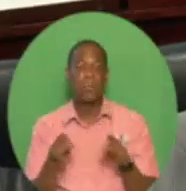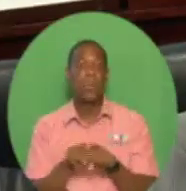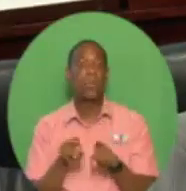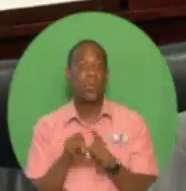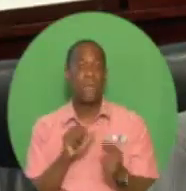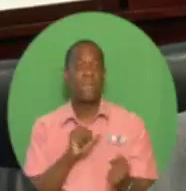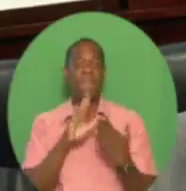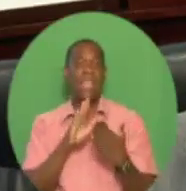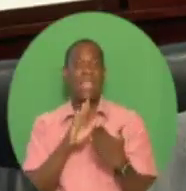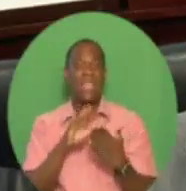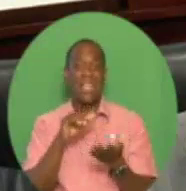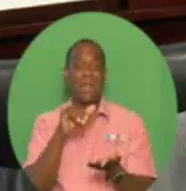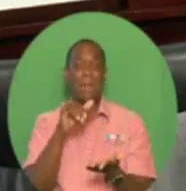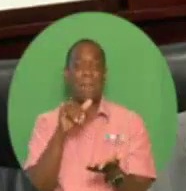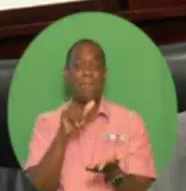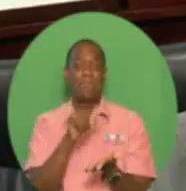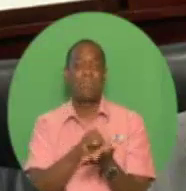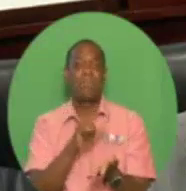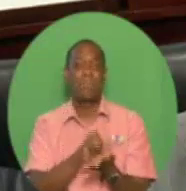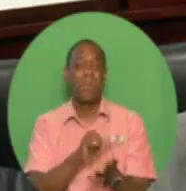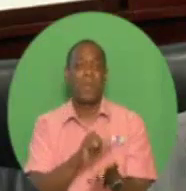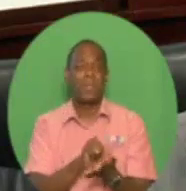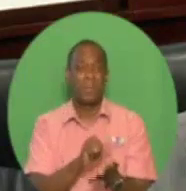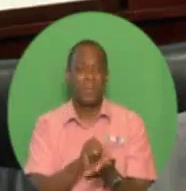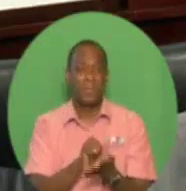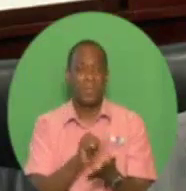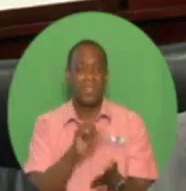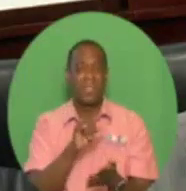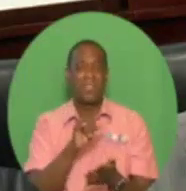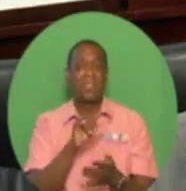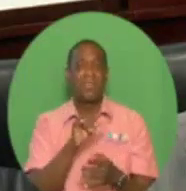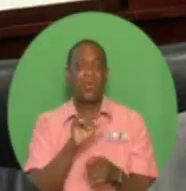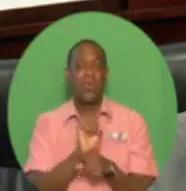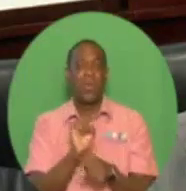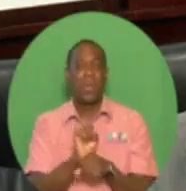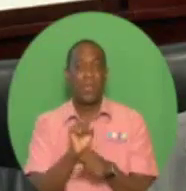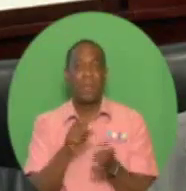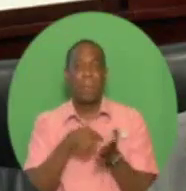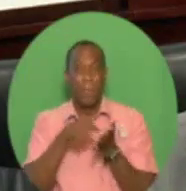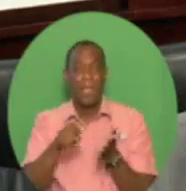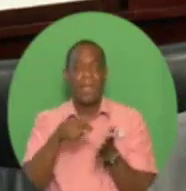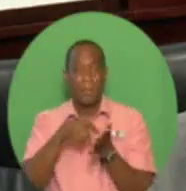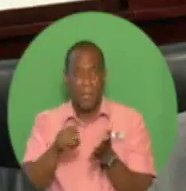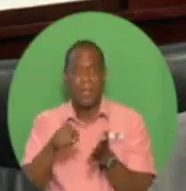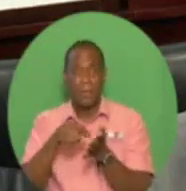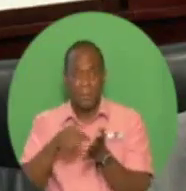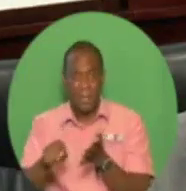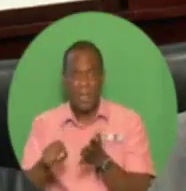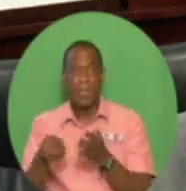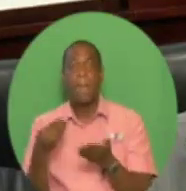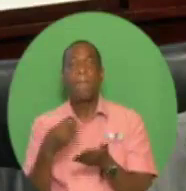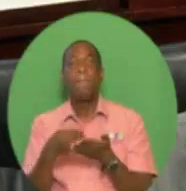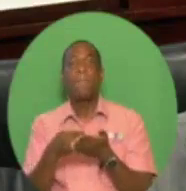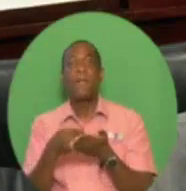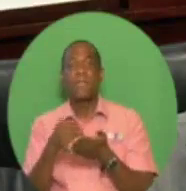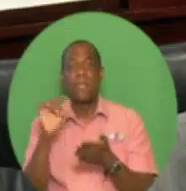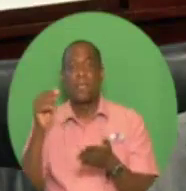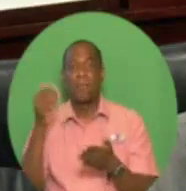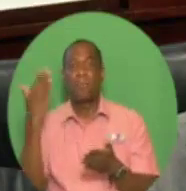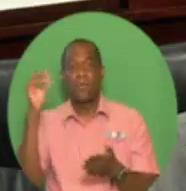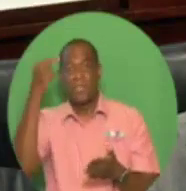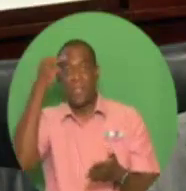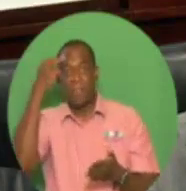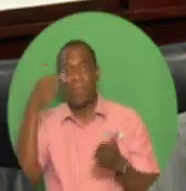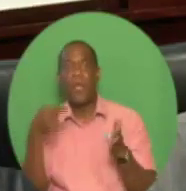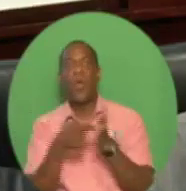of paying out $5 billion in back pay, an election gift from the previous government. And yet we persevered, Madam